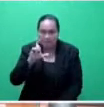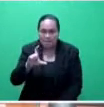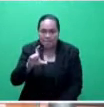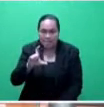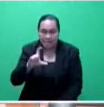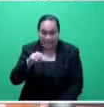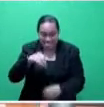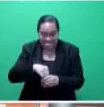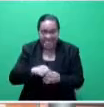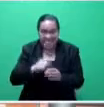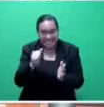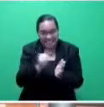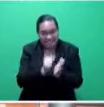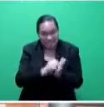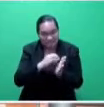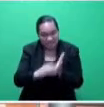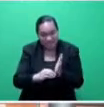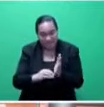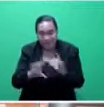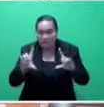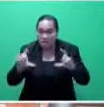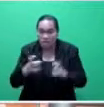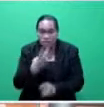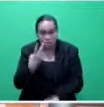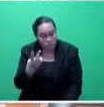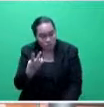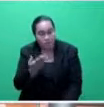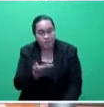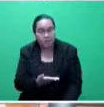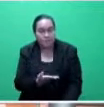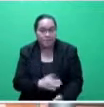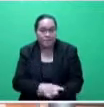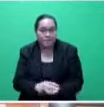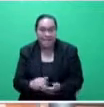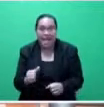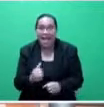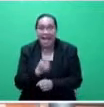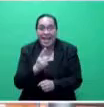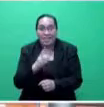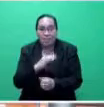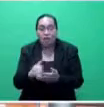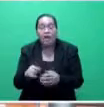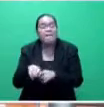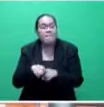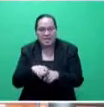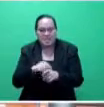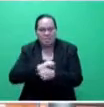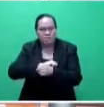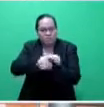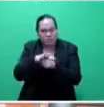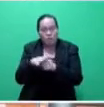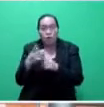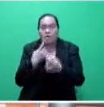in this section, subclose 2, in this section, act of God includes a pandemic declared by the World